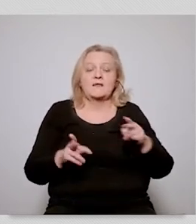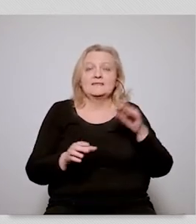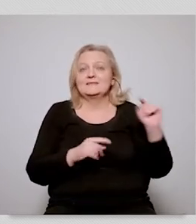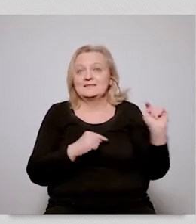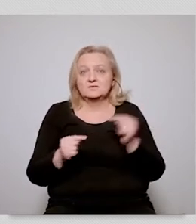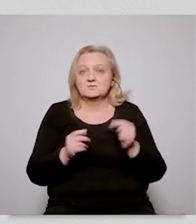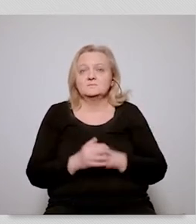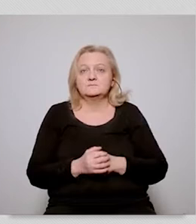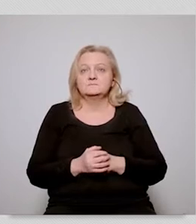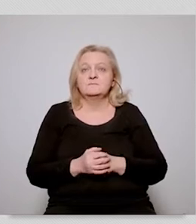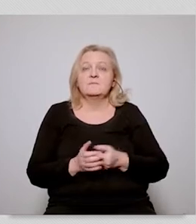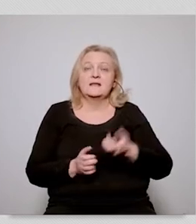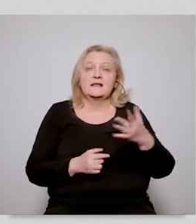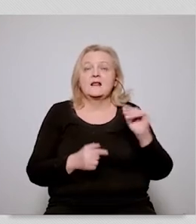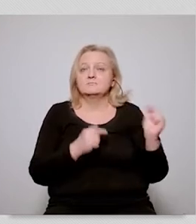consider